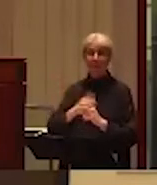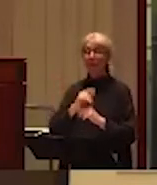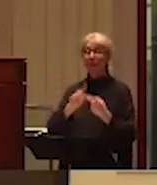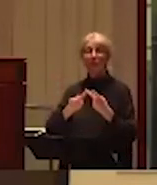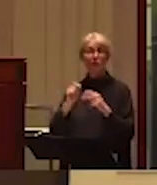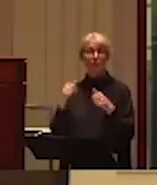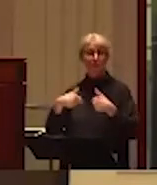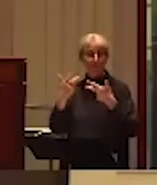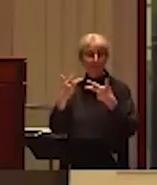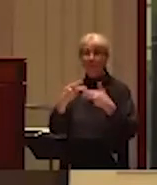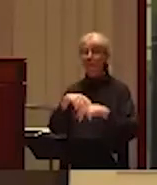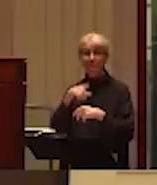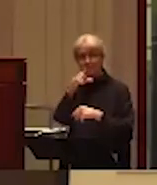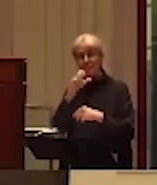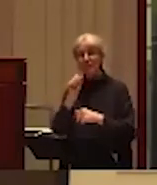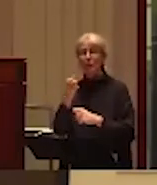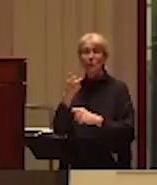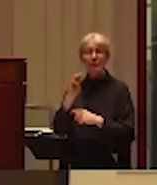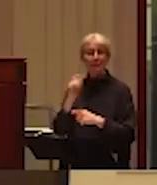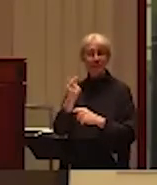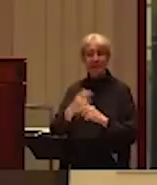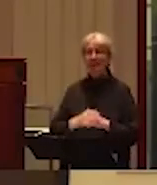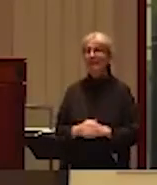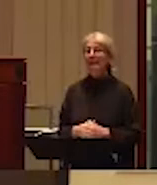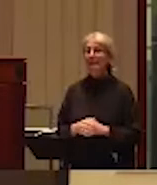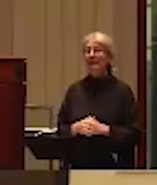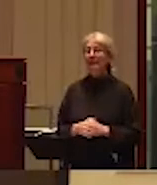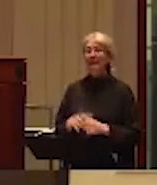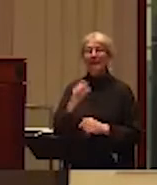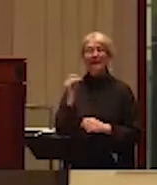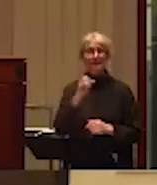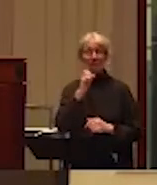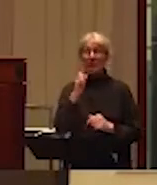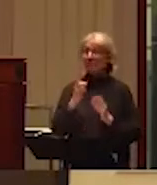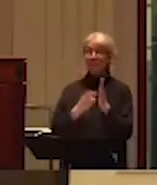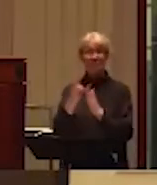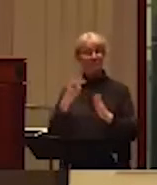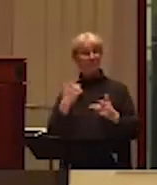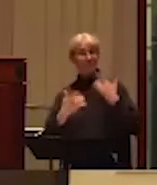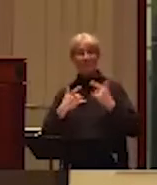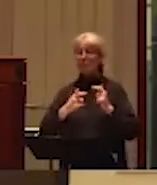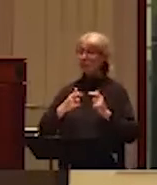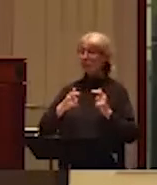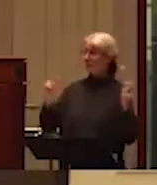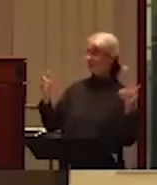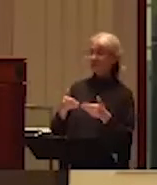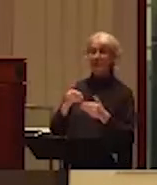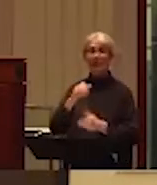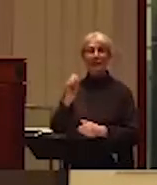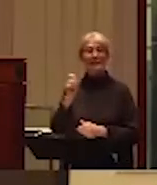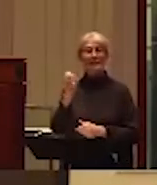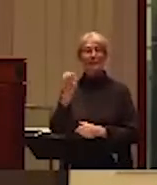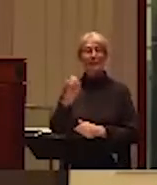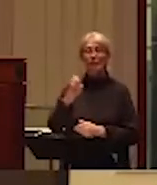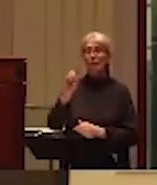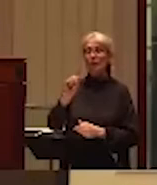through streaming. And I'm very happy tonight to be presenting the SFU's 2022